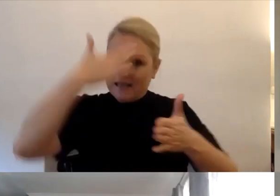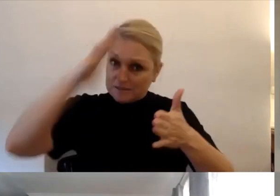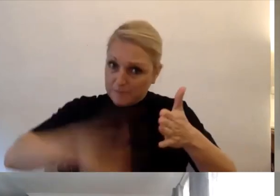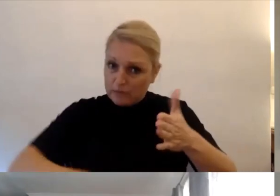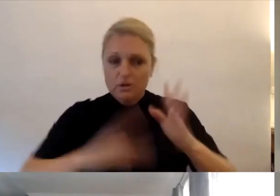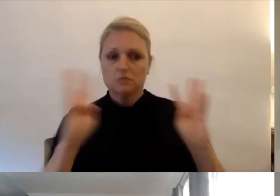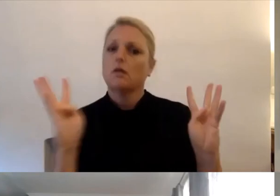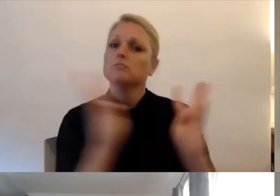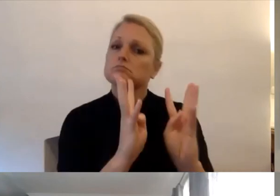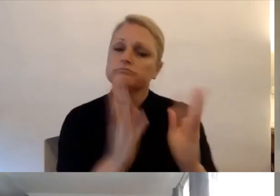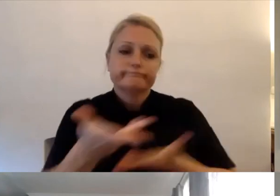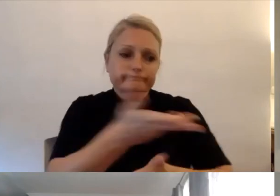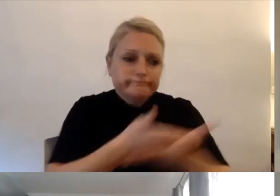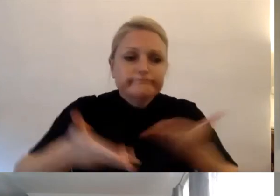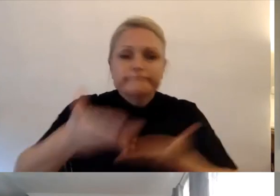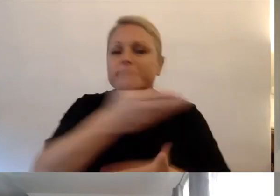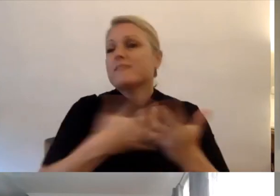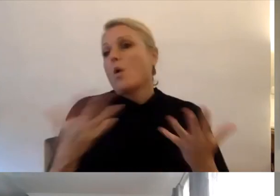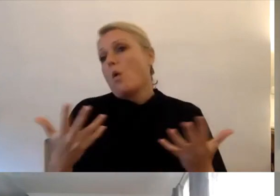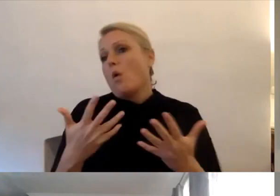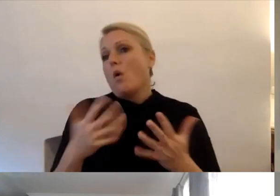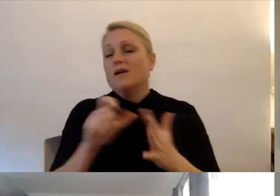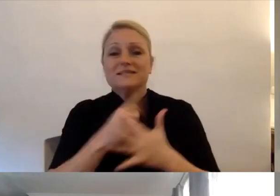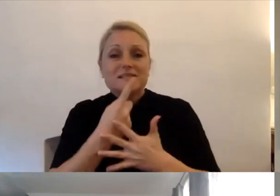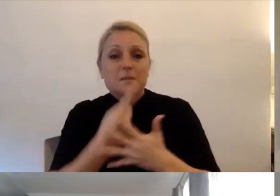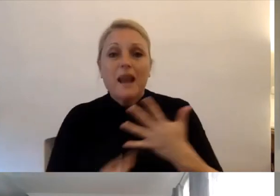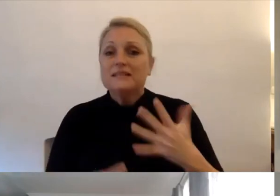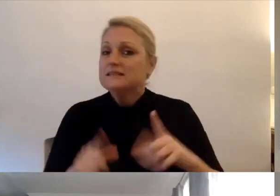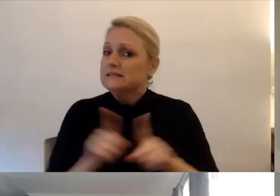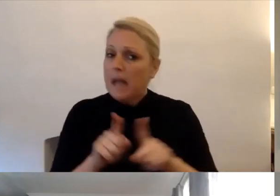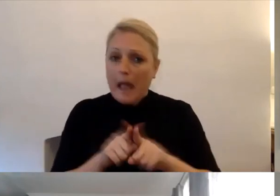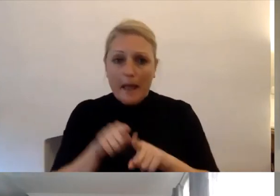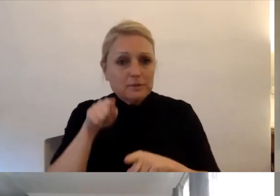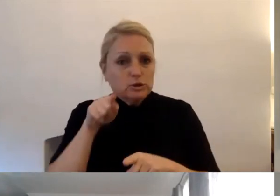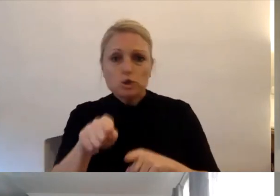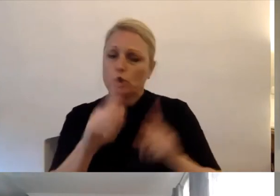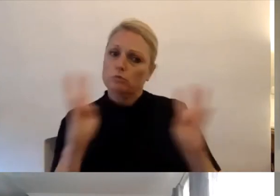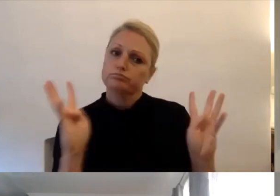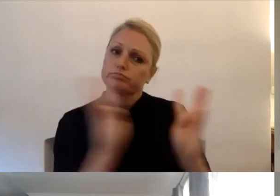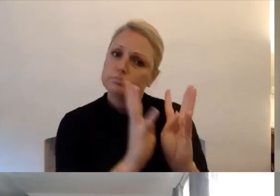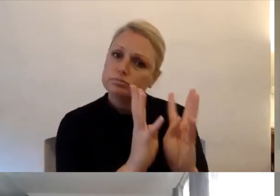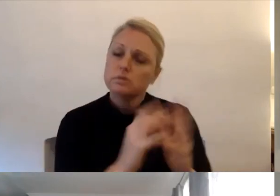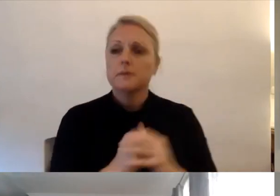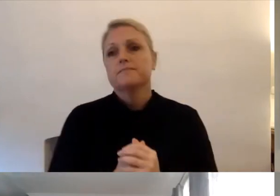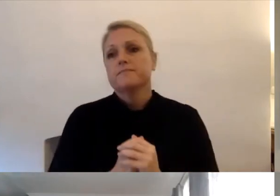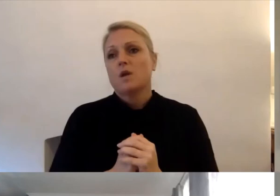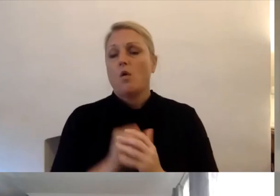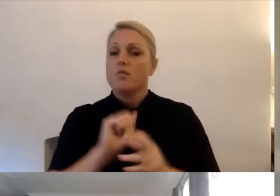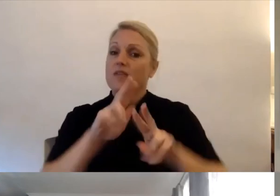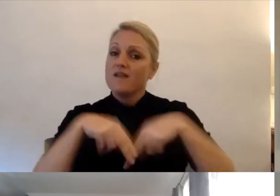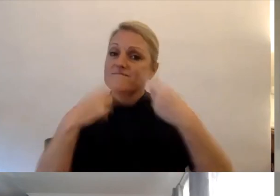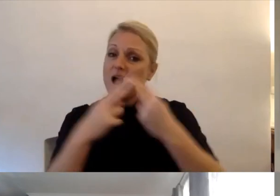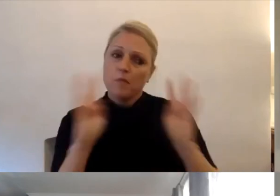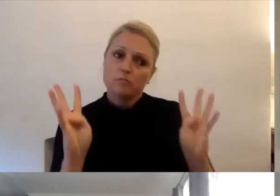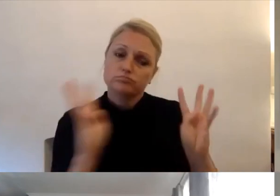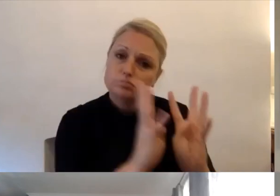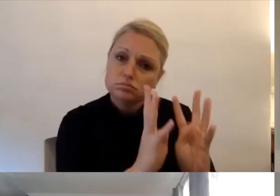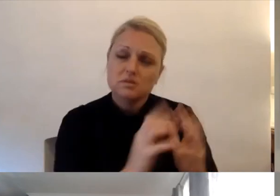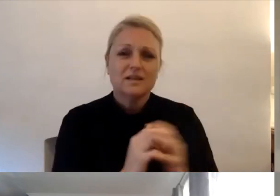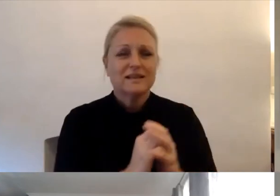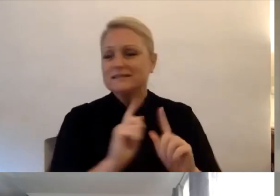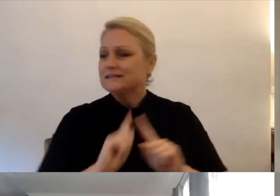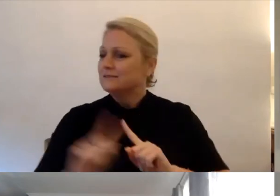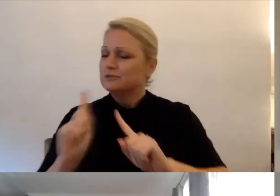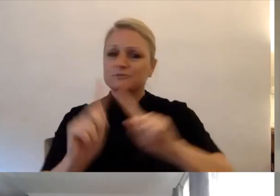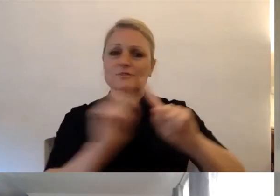same disability as you or a family member who has been affected in the same way. So those group sessions